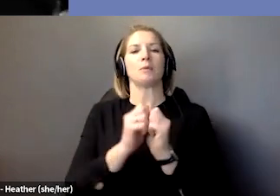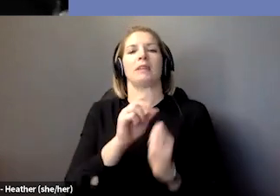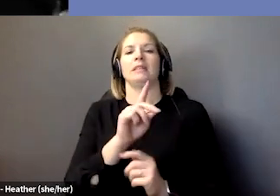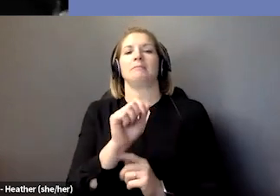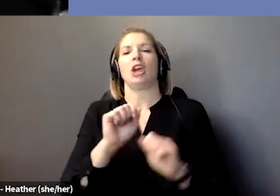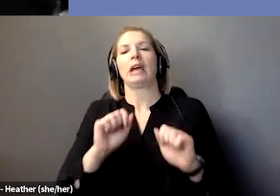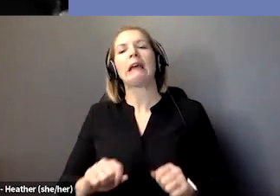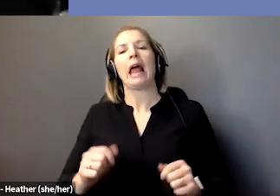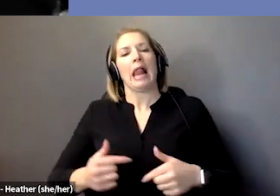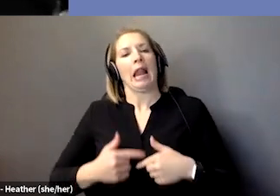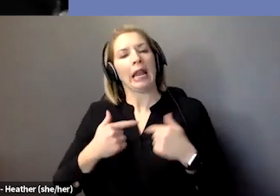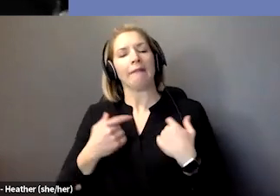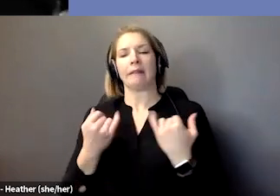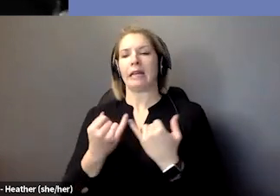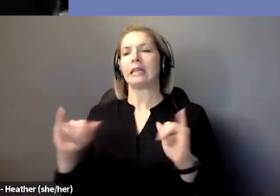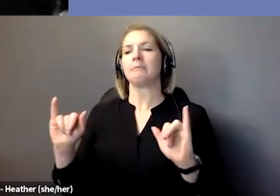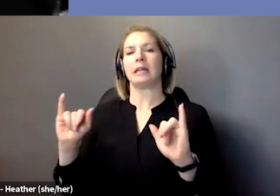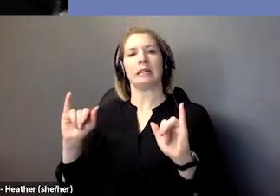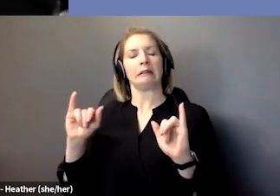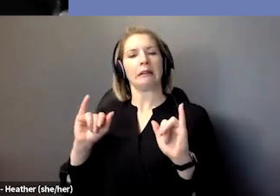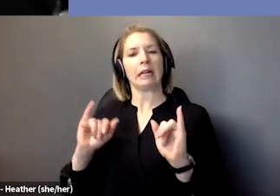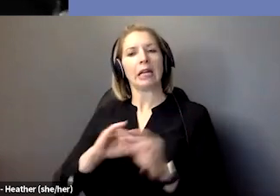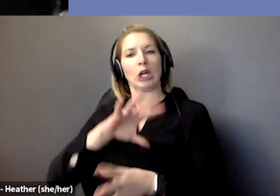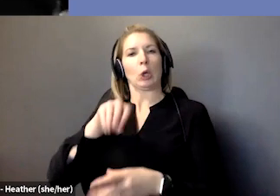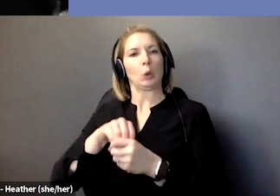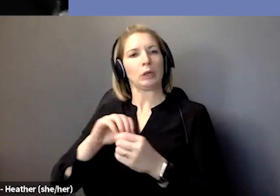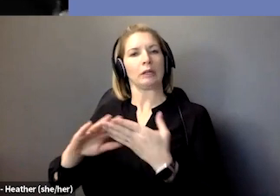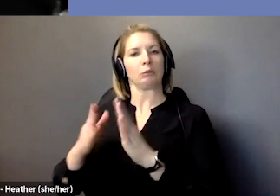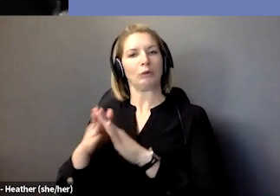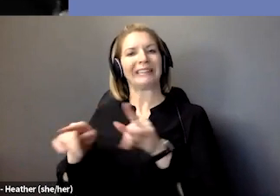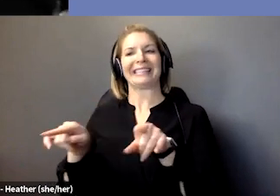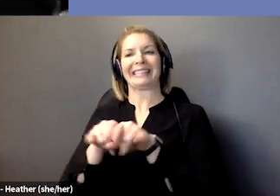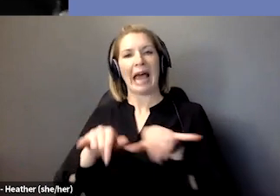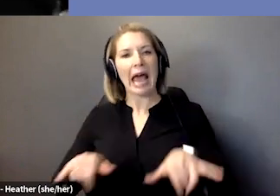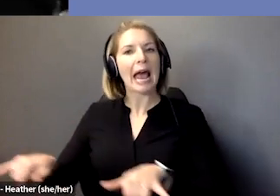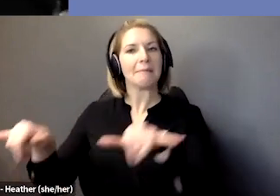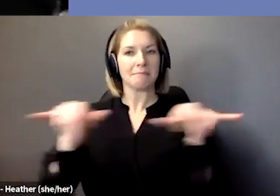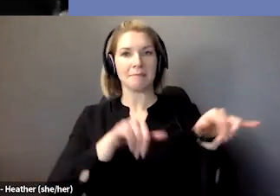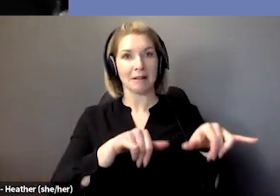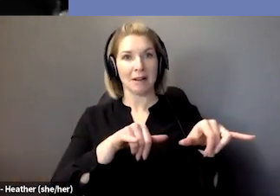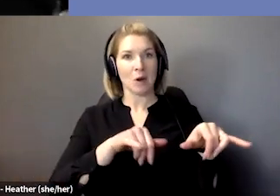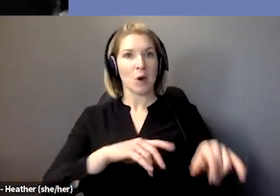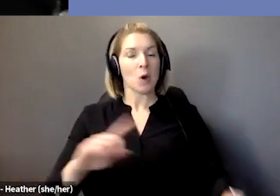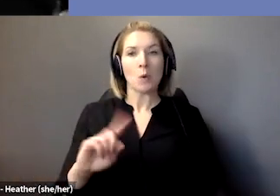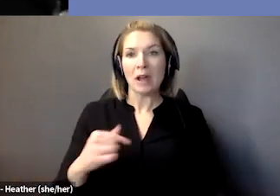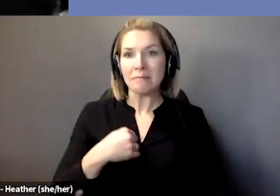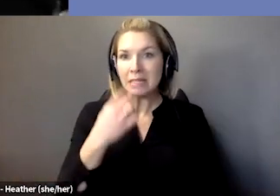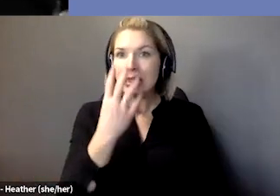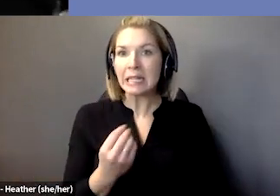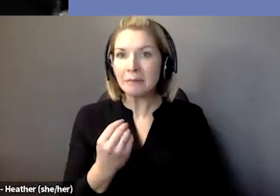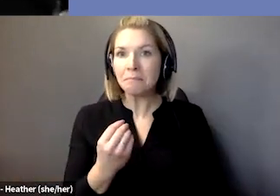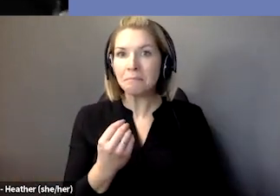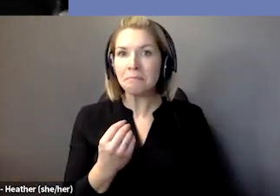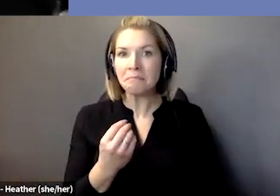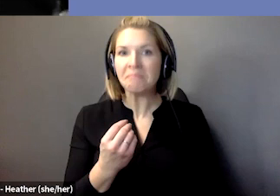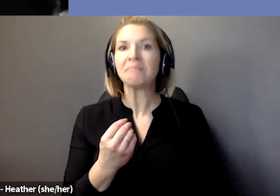freely in the community like every other citizen. Jonathan. I slept in the hospital bed in the